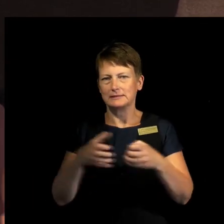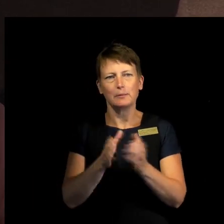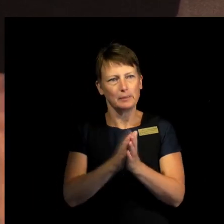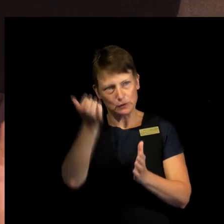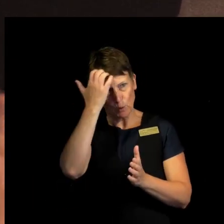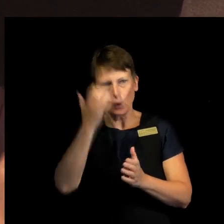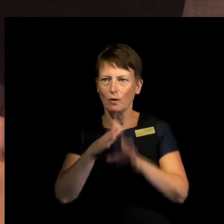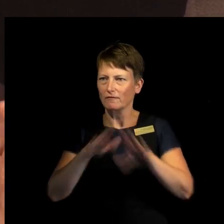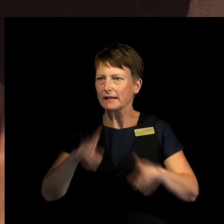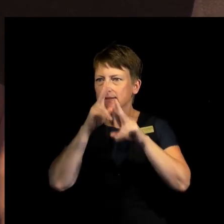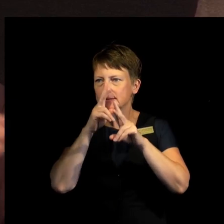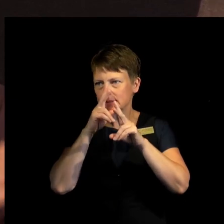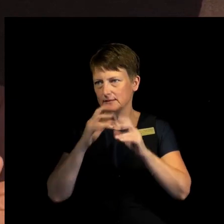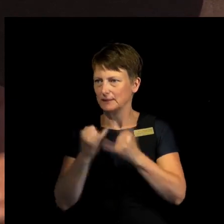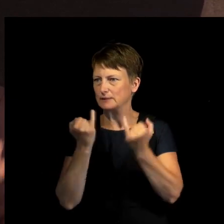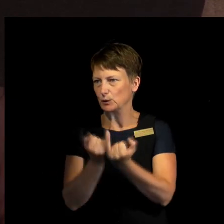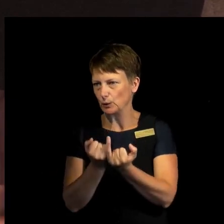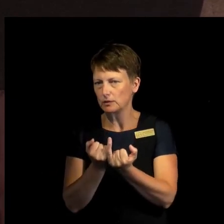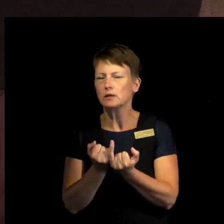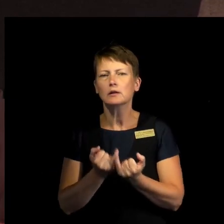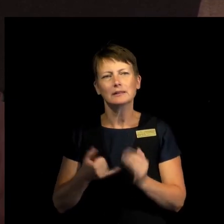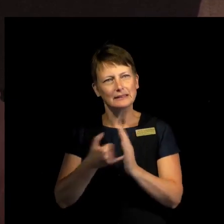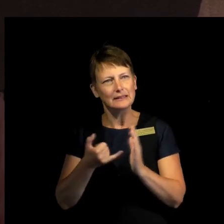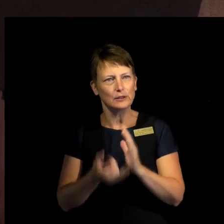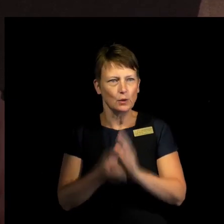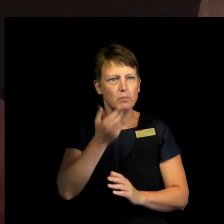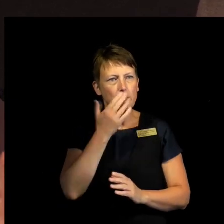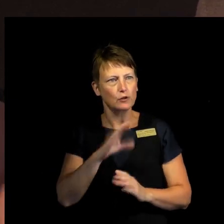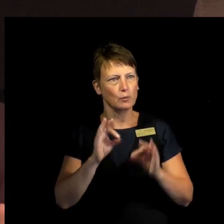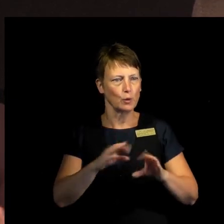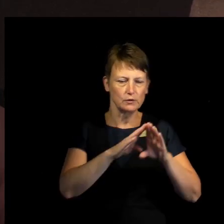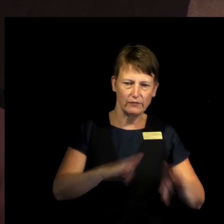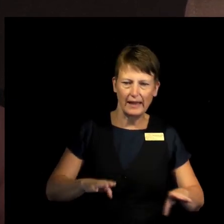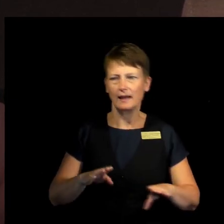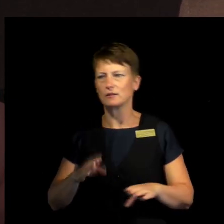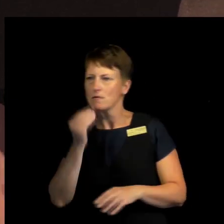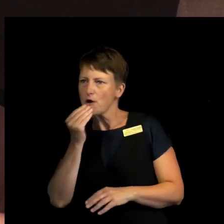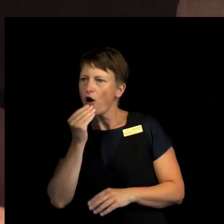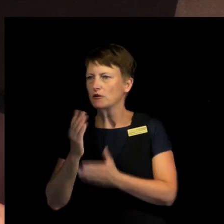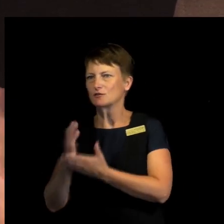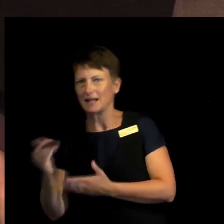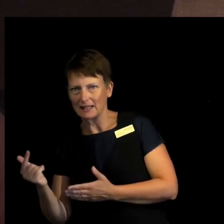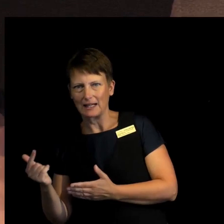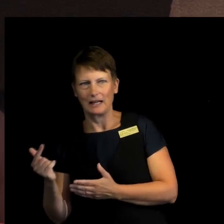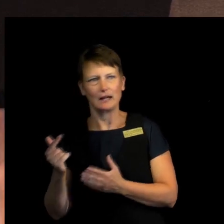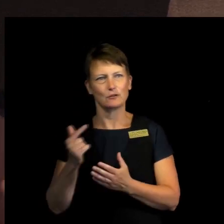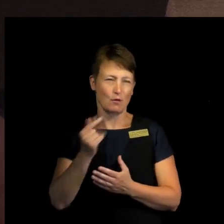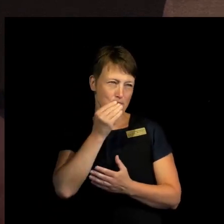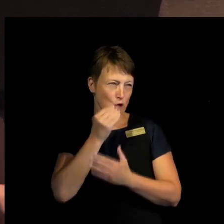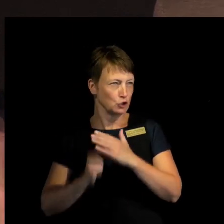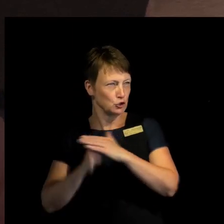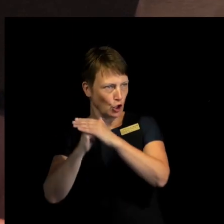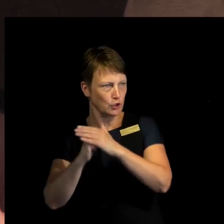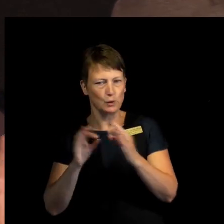on the correlation between food security and security. And how food aid, this complete sort of lack of